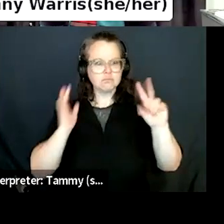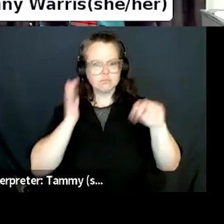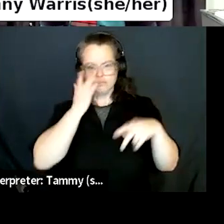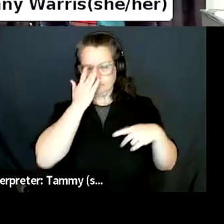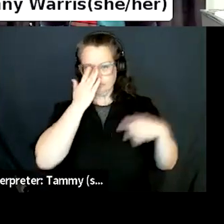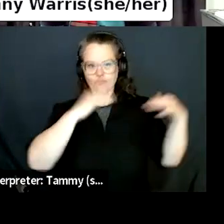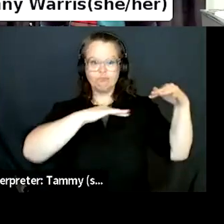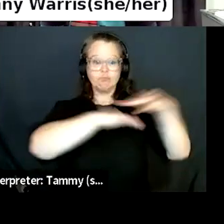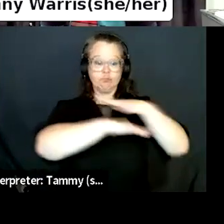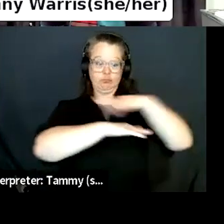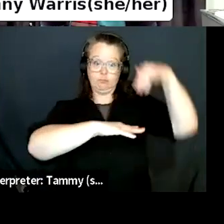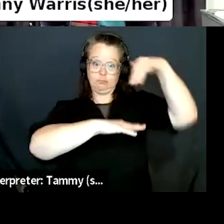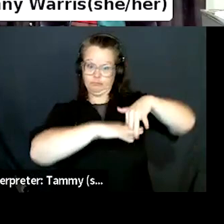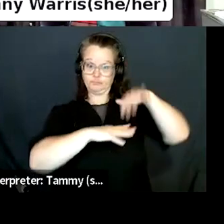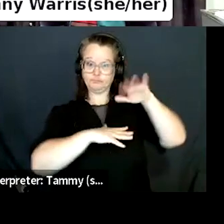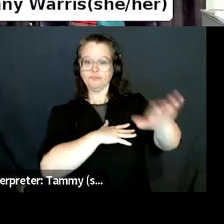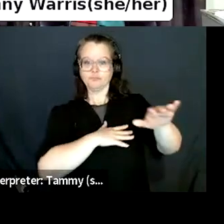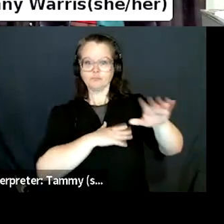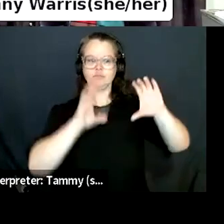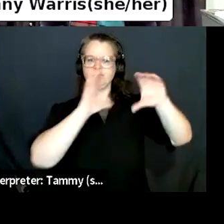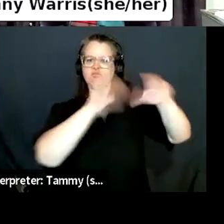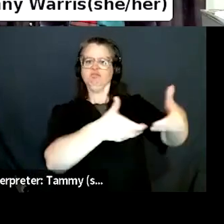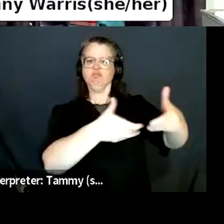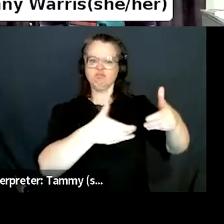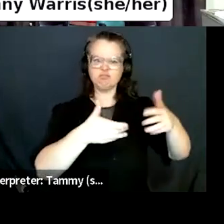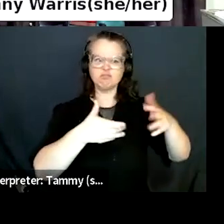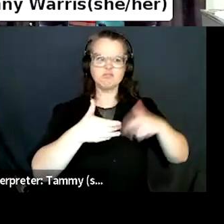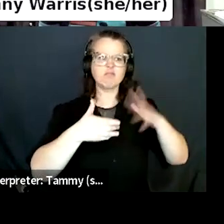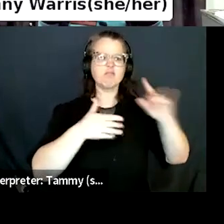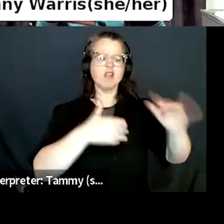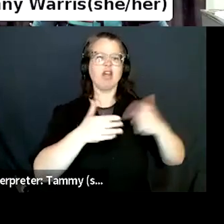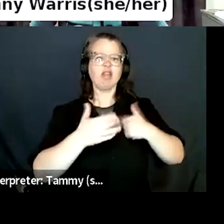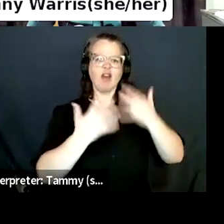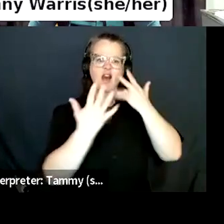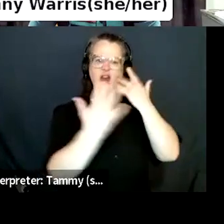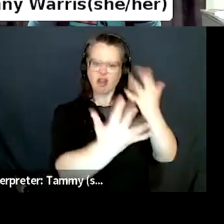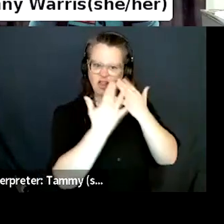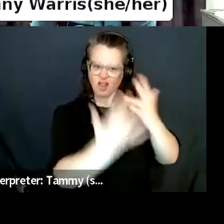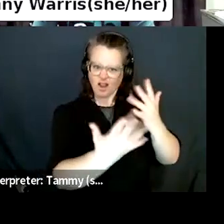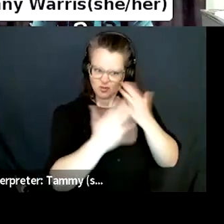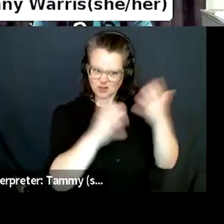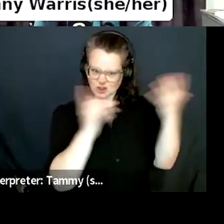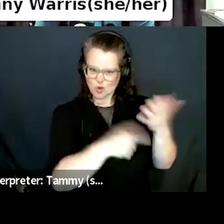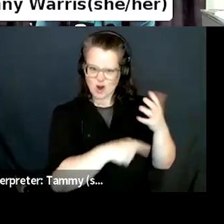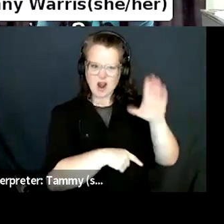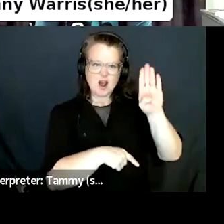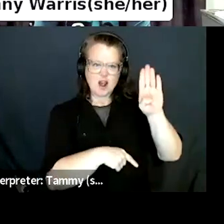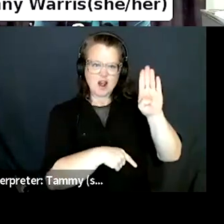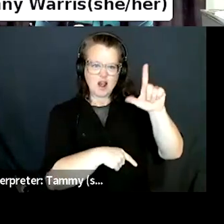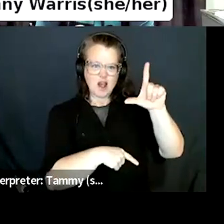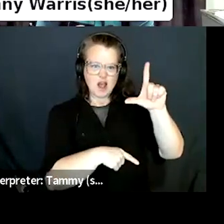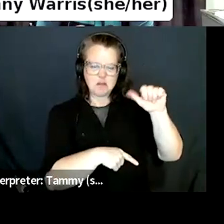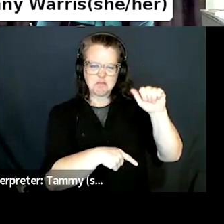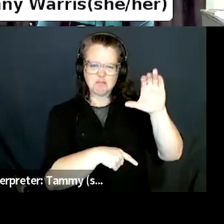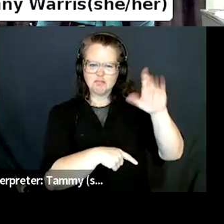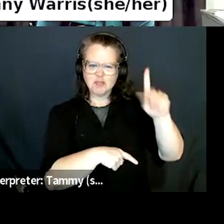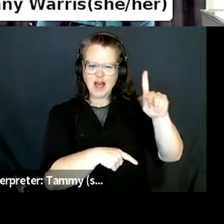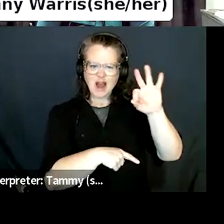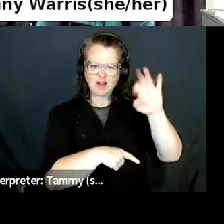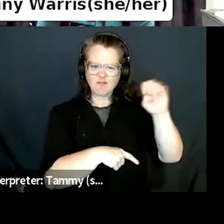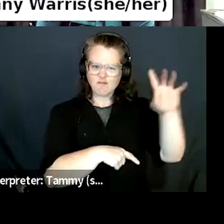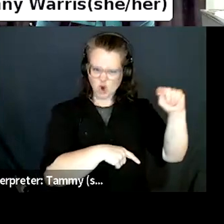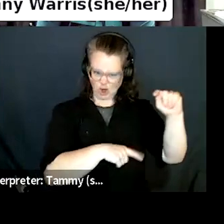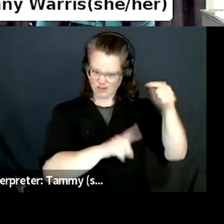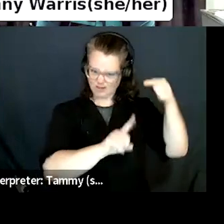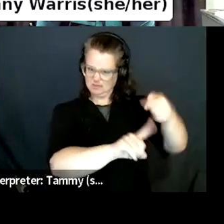I've found three books in Blackfoot. So, uh, we have a big indigenous section, but like books that will sell other places